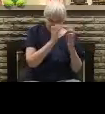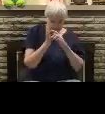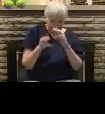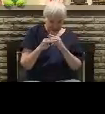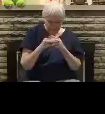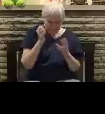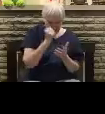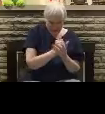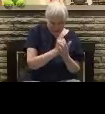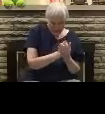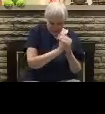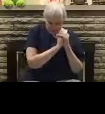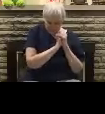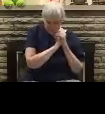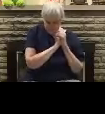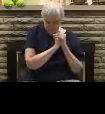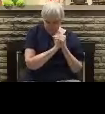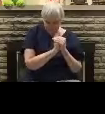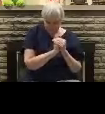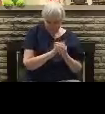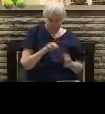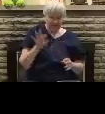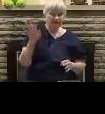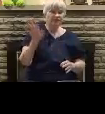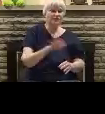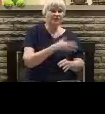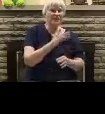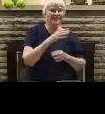in Jesus name. Amen. Amen.